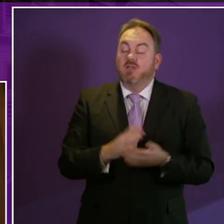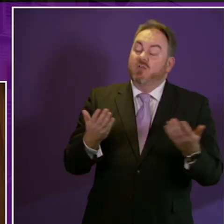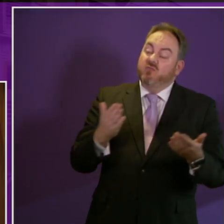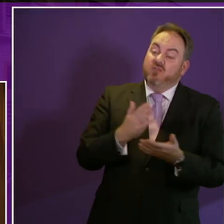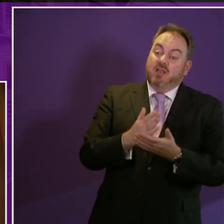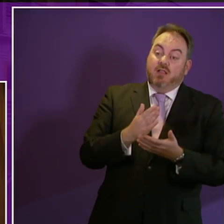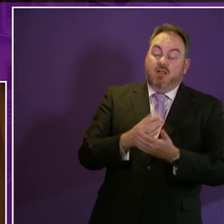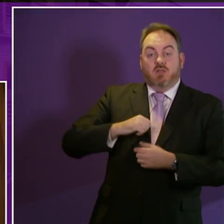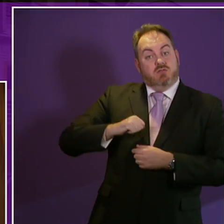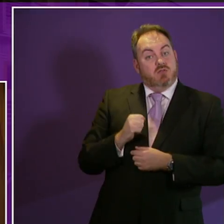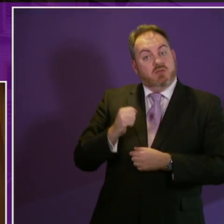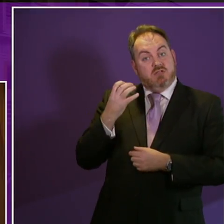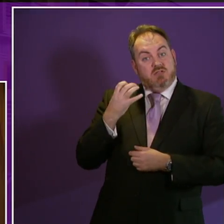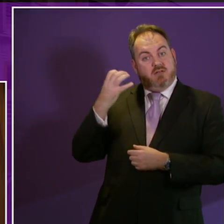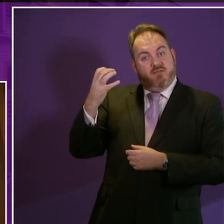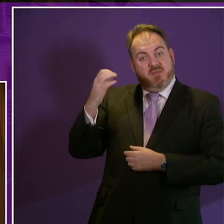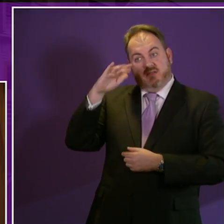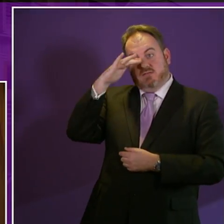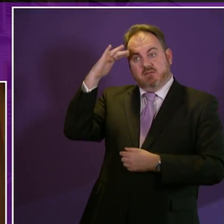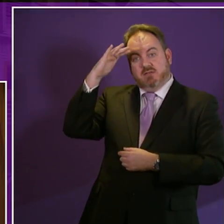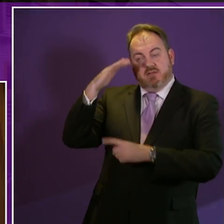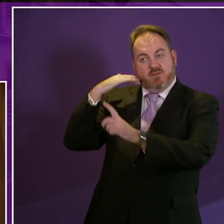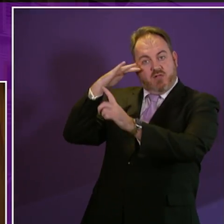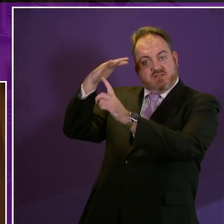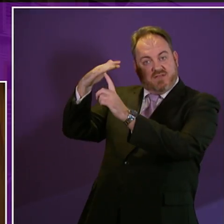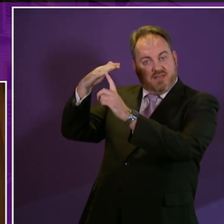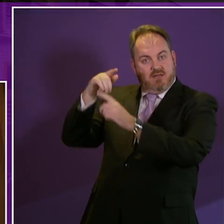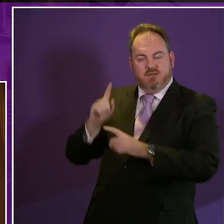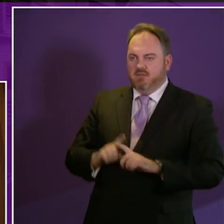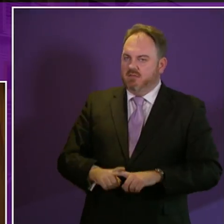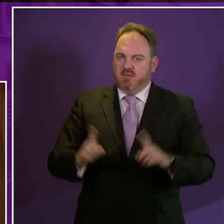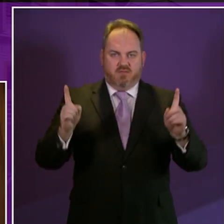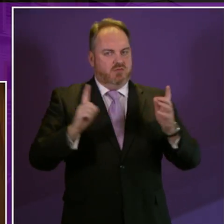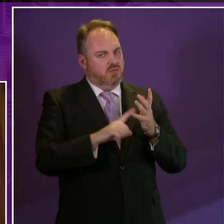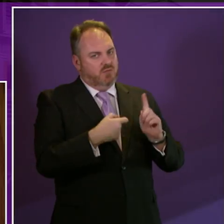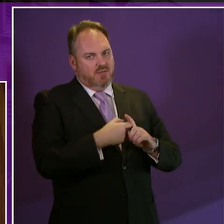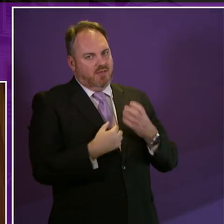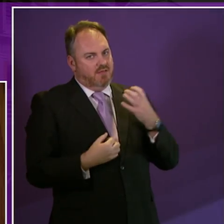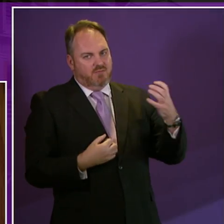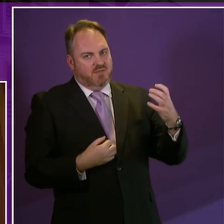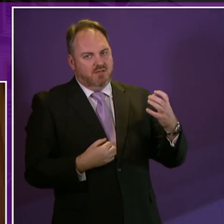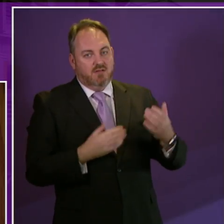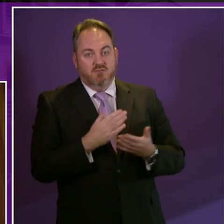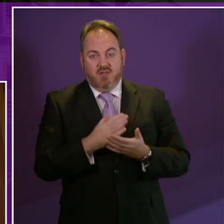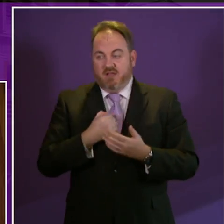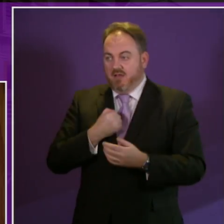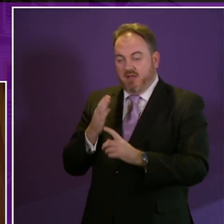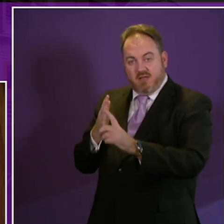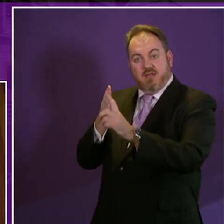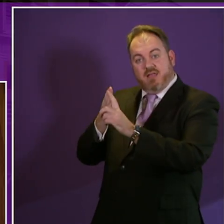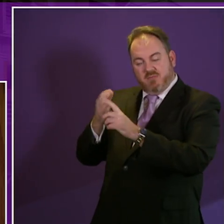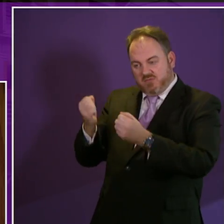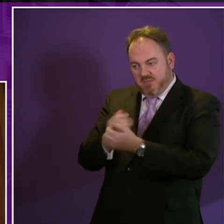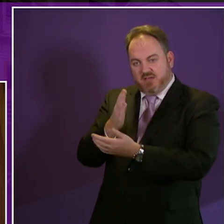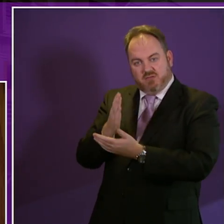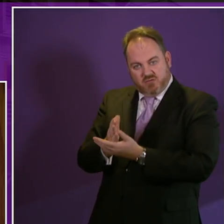Government and those of the UK Government. While here in Scotland we try and find a better way forward for our people, the government